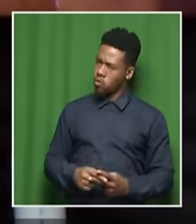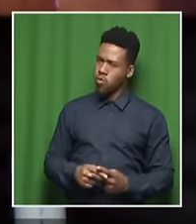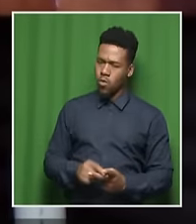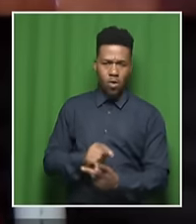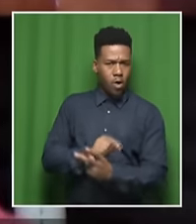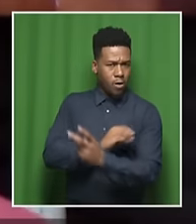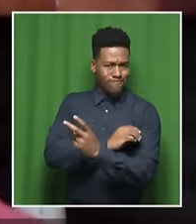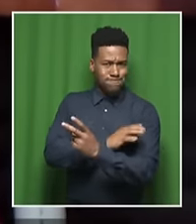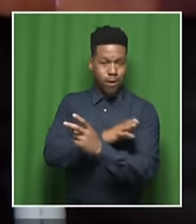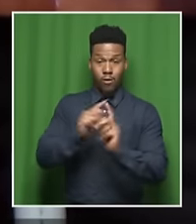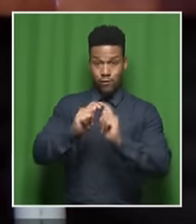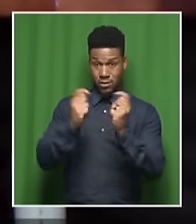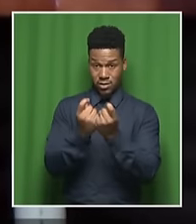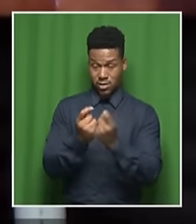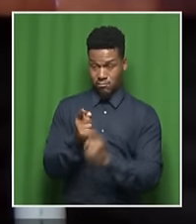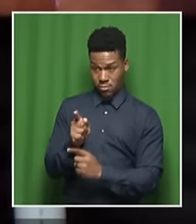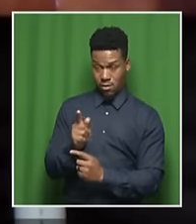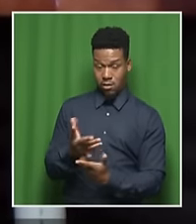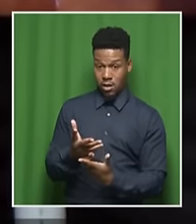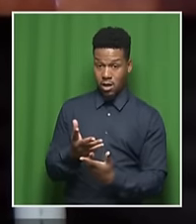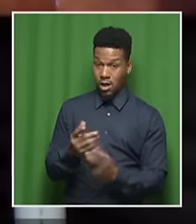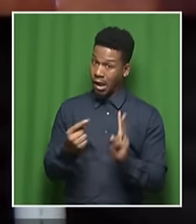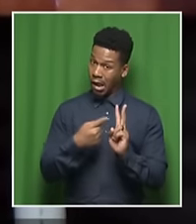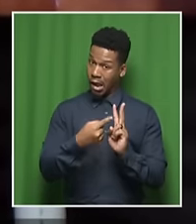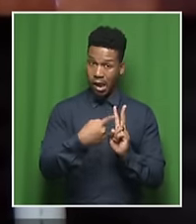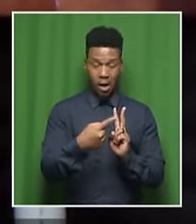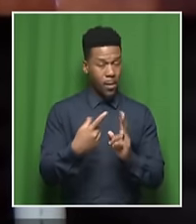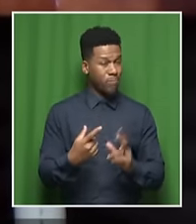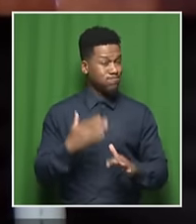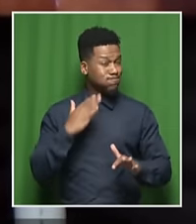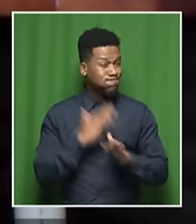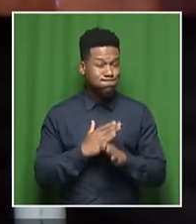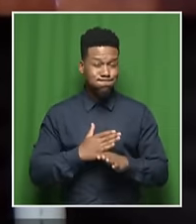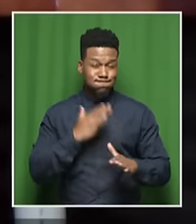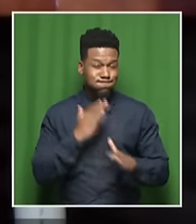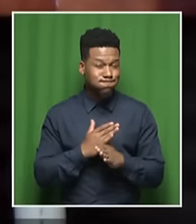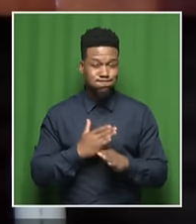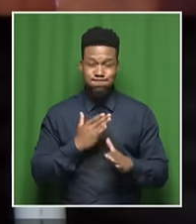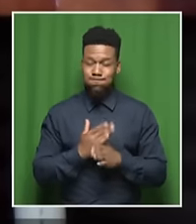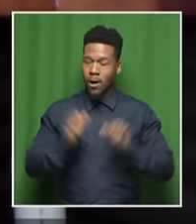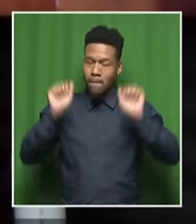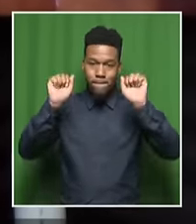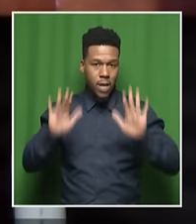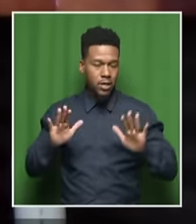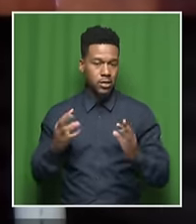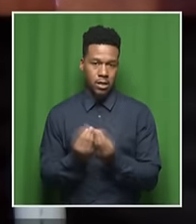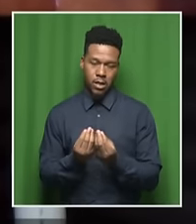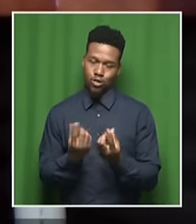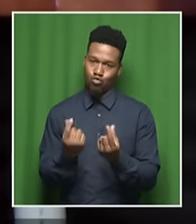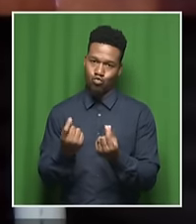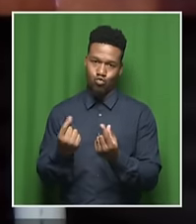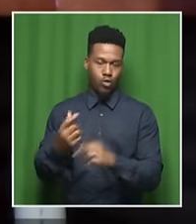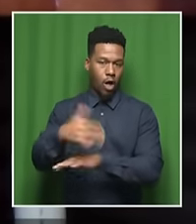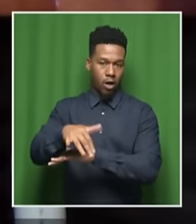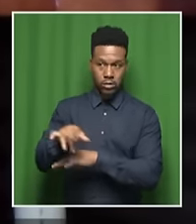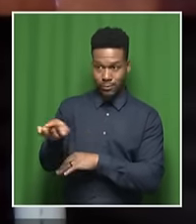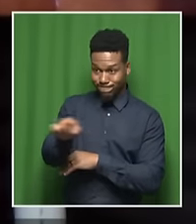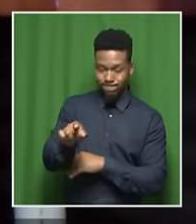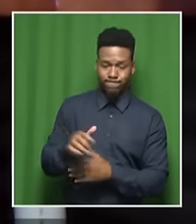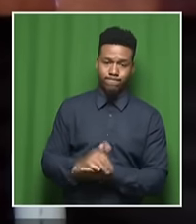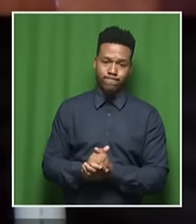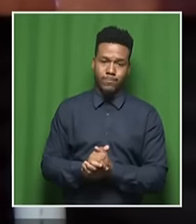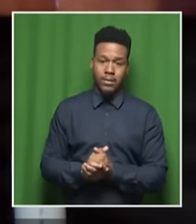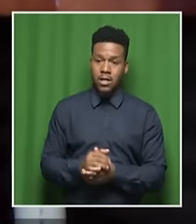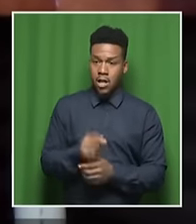really are doing amazing things out there. And I give them my full support because they fully